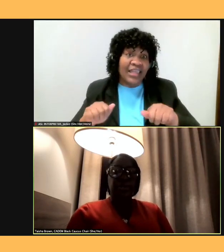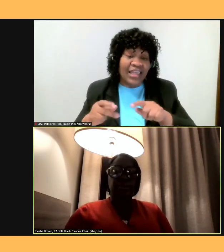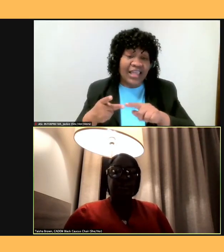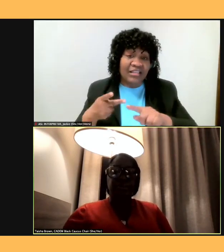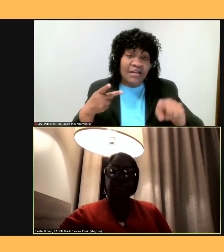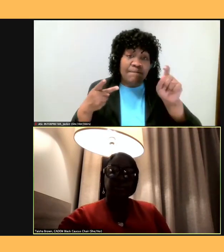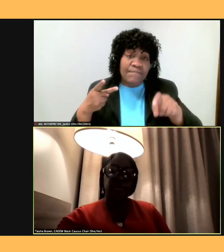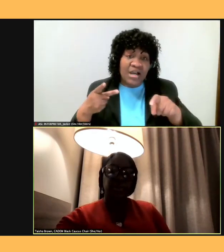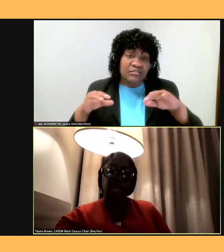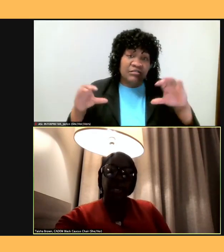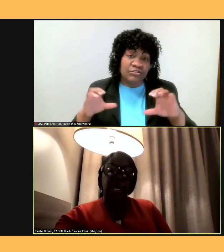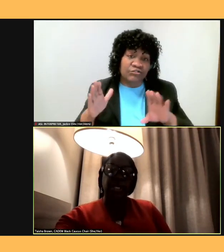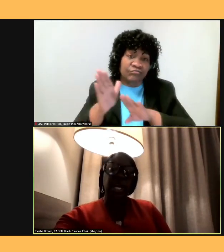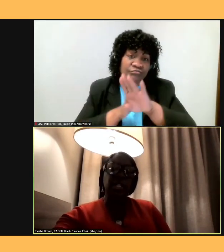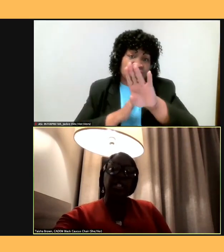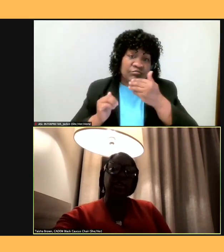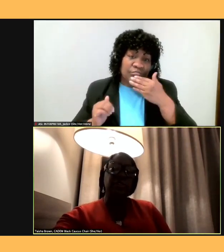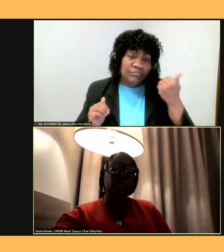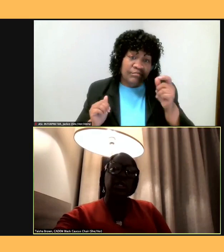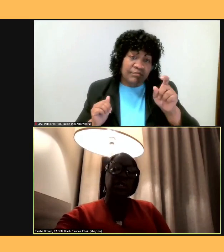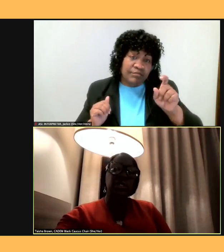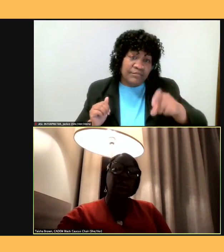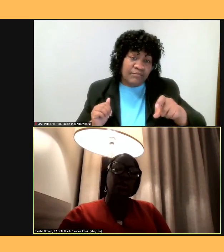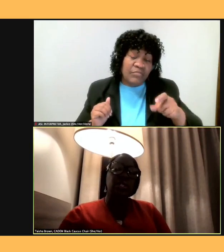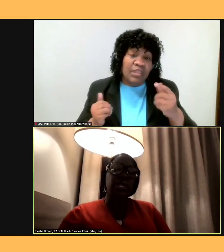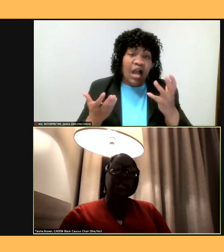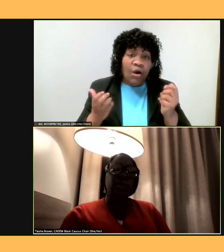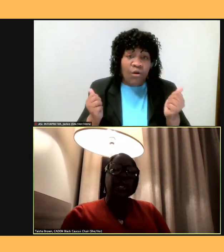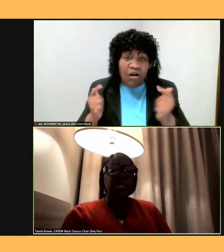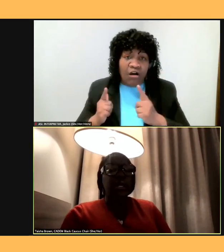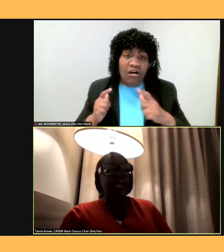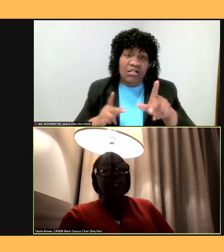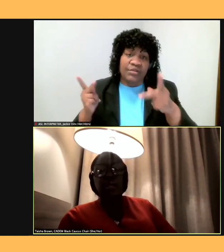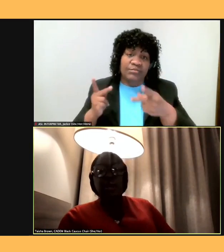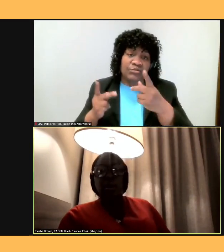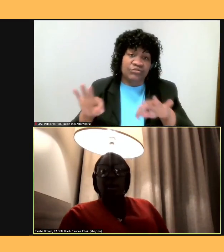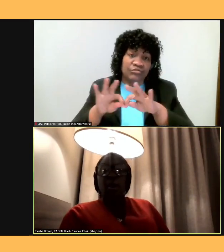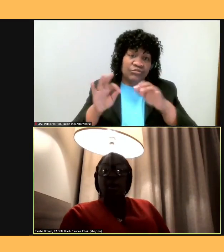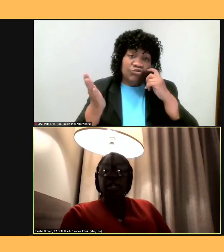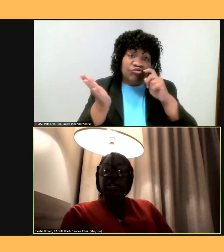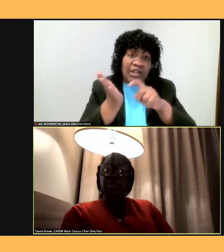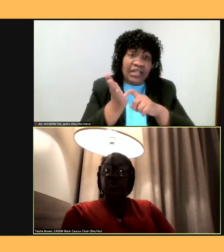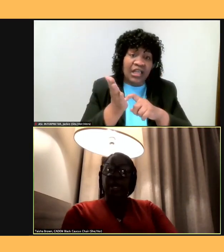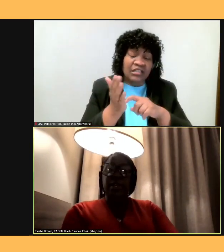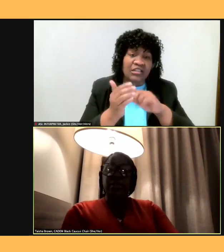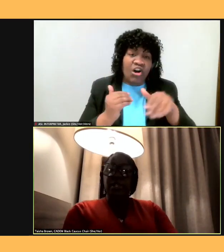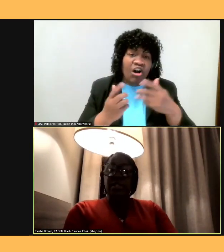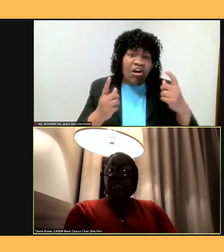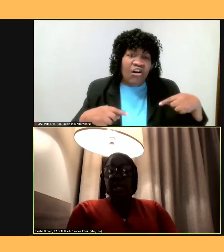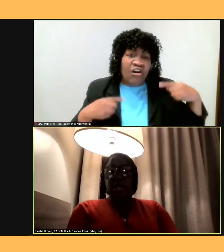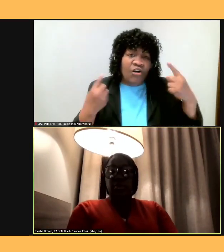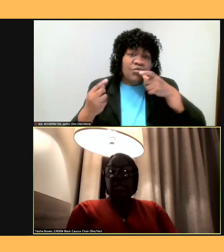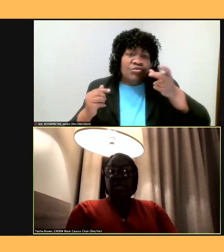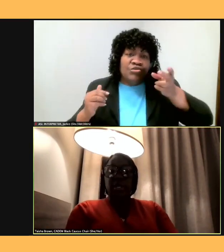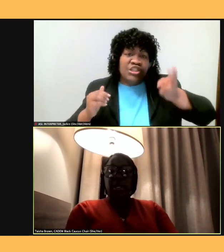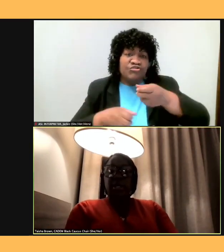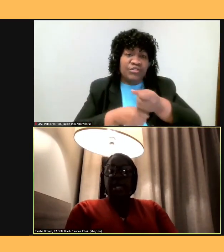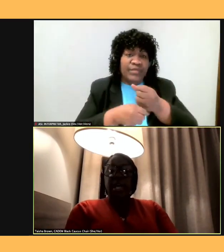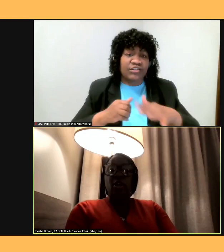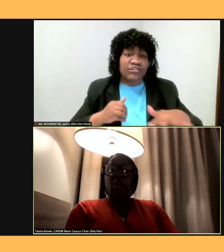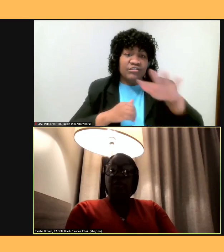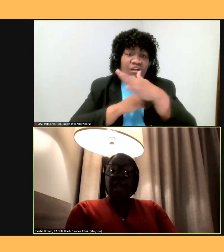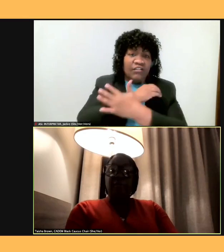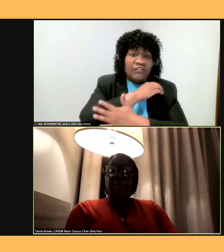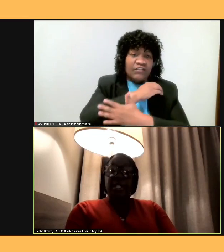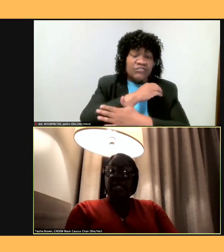I challenge everyone on this call today to recognize all the history makers in this country that are of African